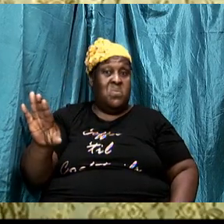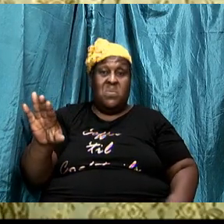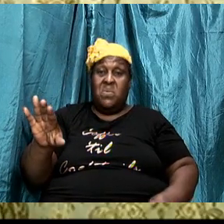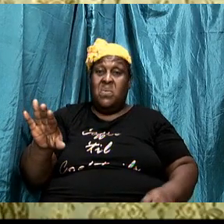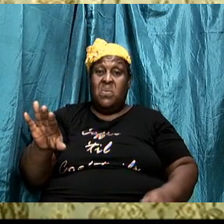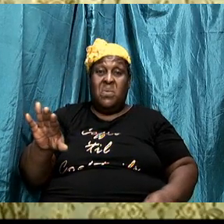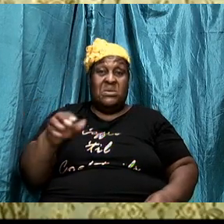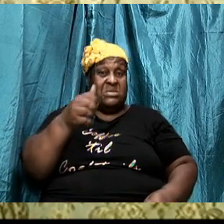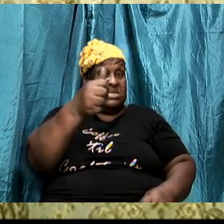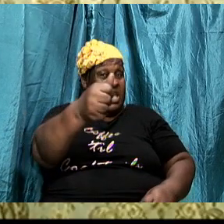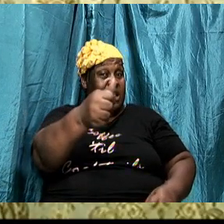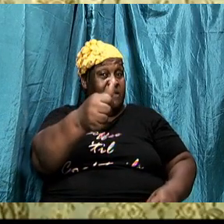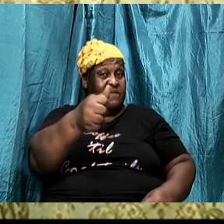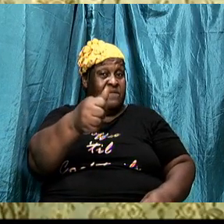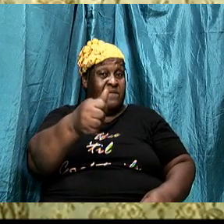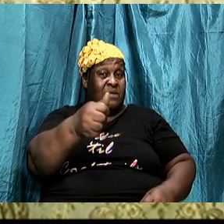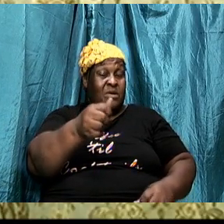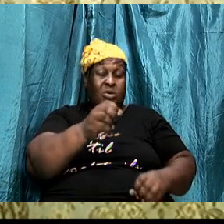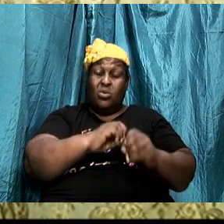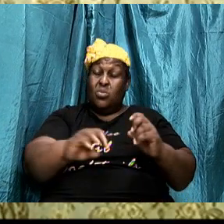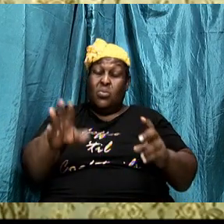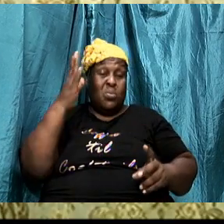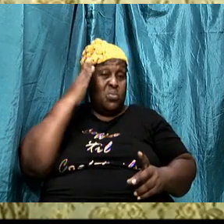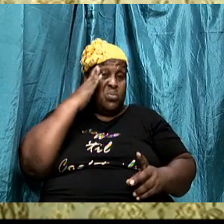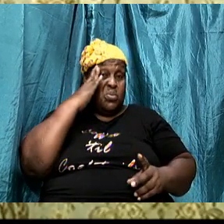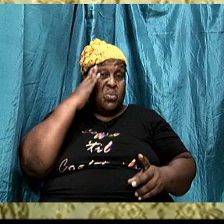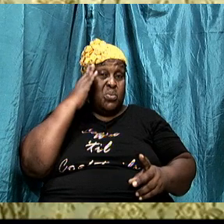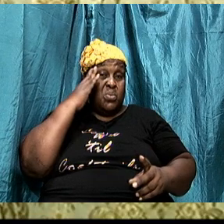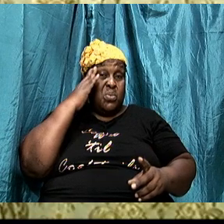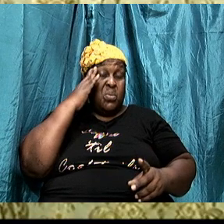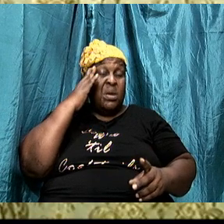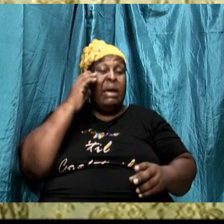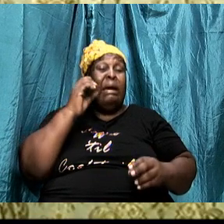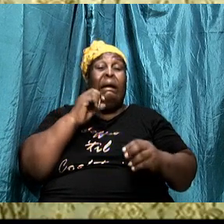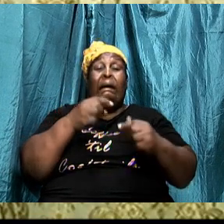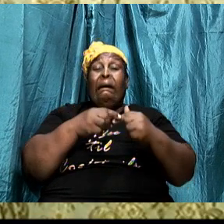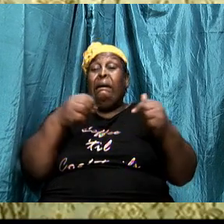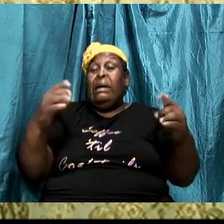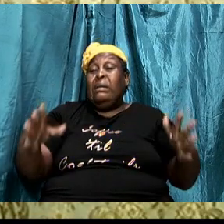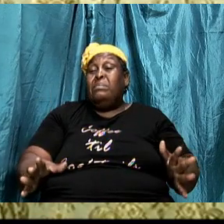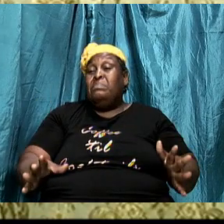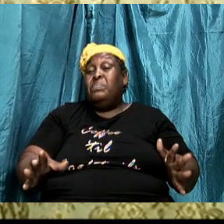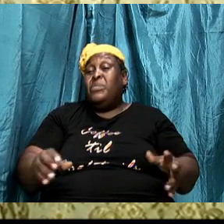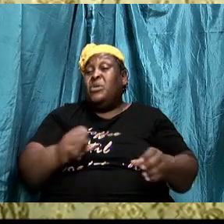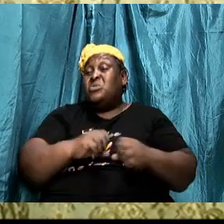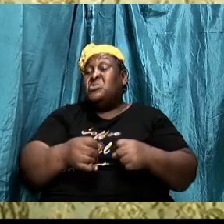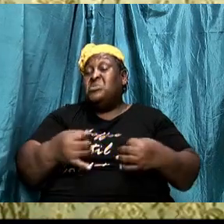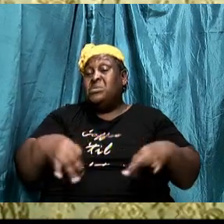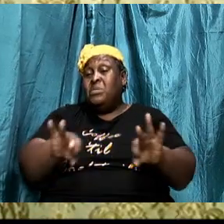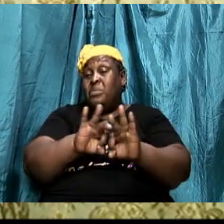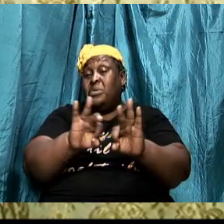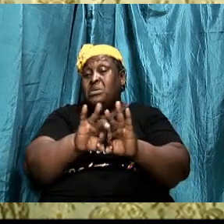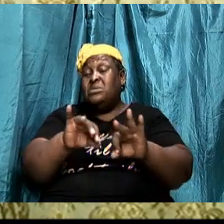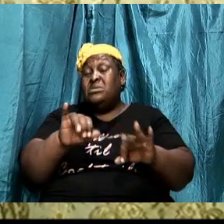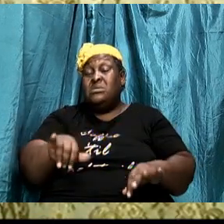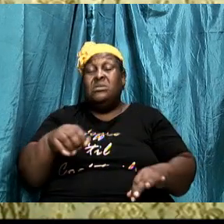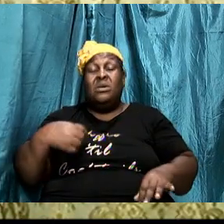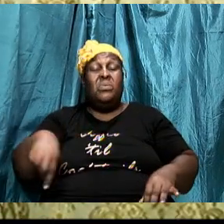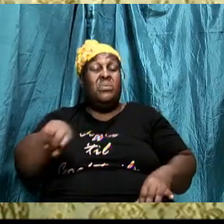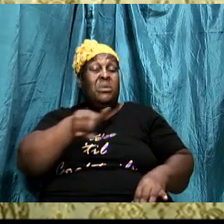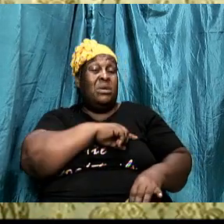now you do not know the enemy it is therefore important that we